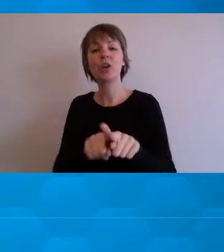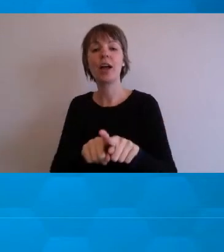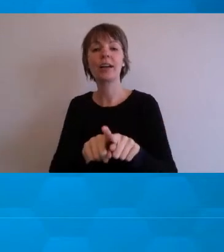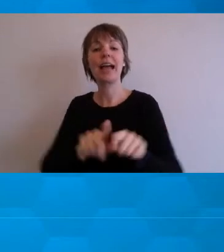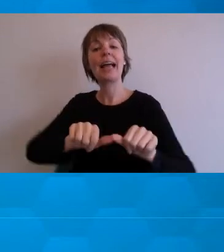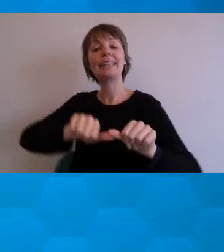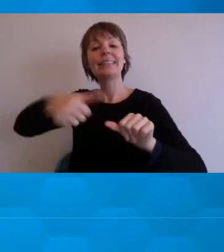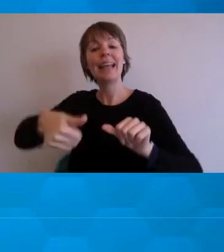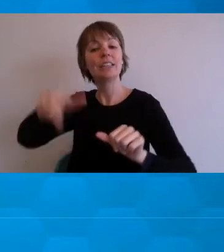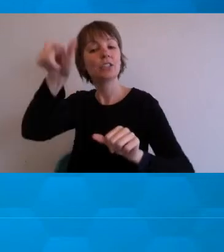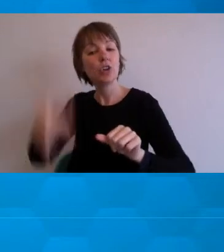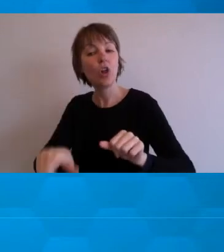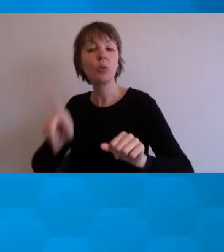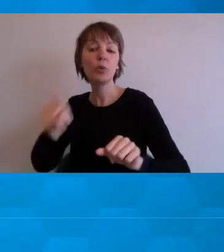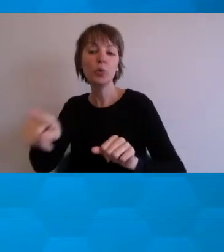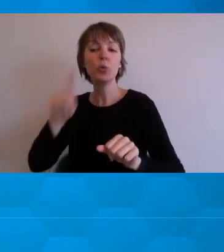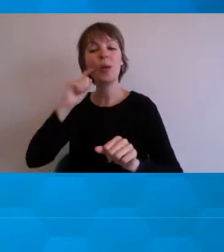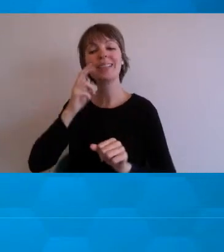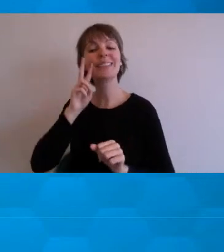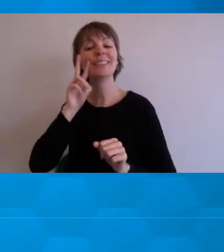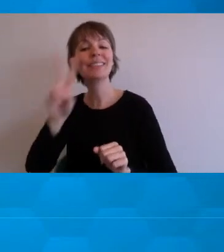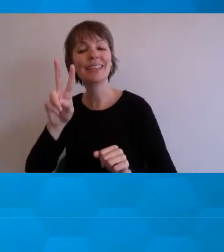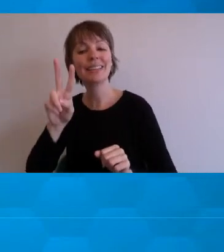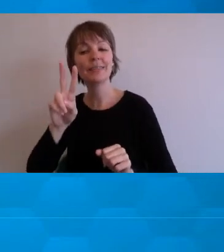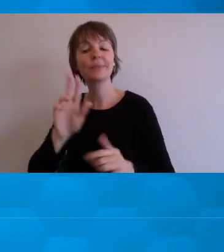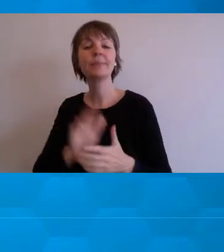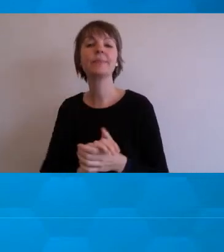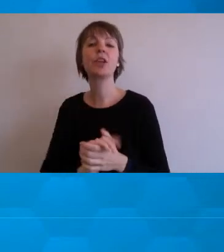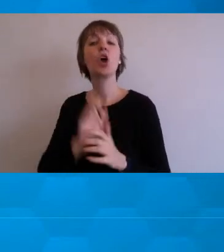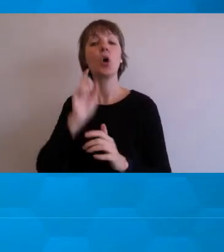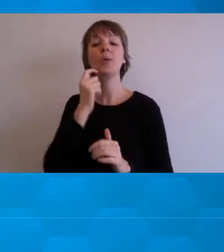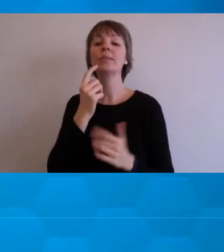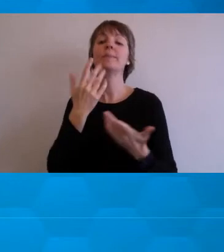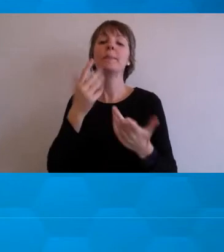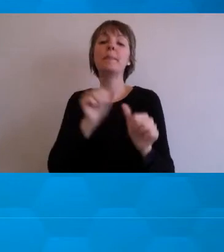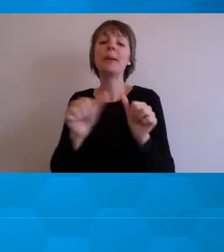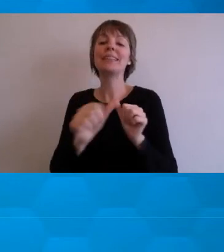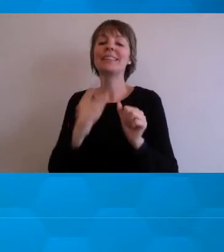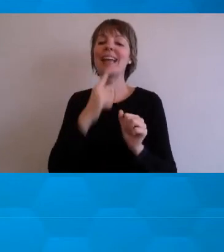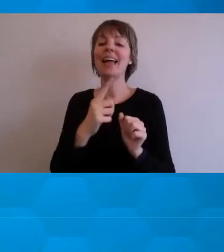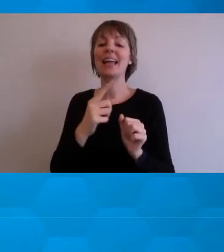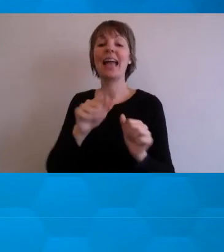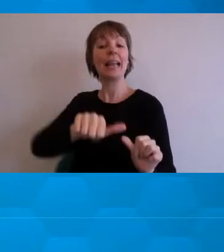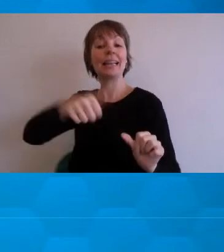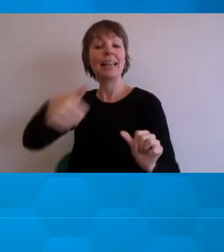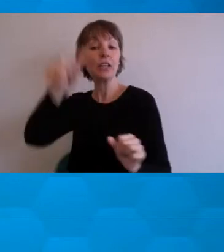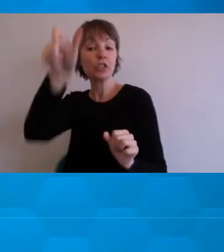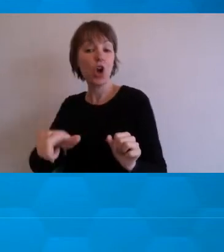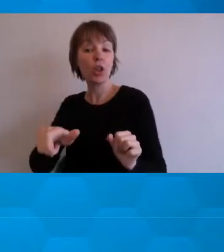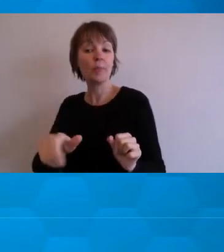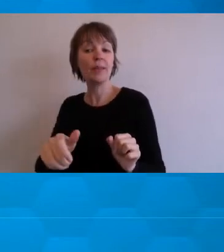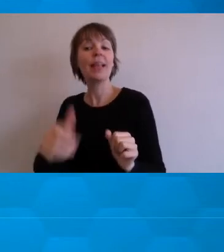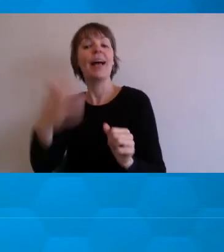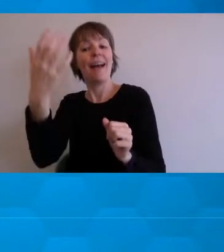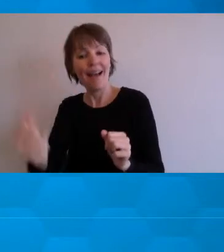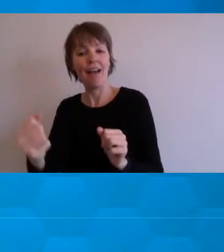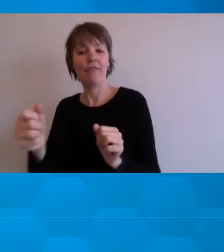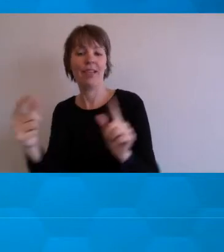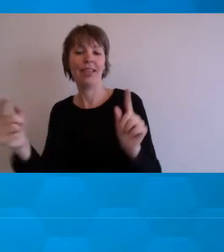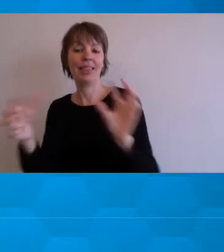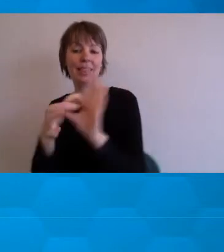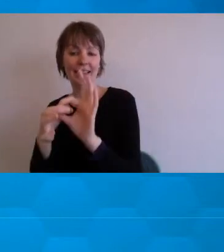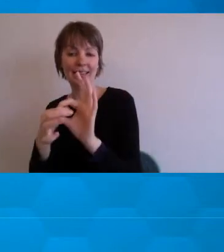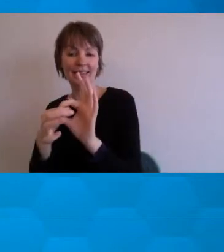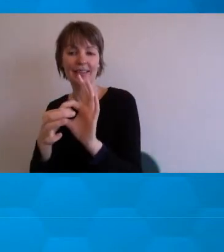Instead, rephrase to, in the next column, there is a link. I'm sure if you asked a person with a visual impairment if this is